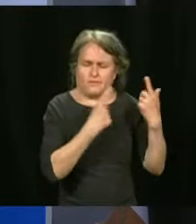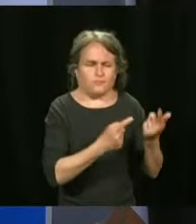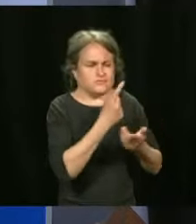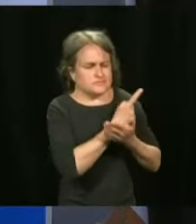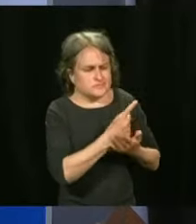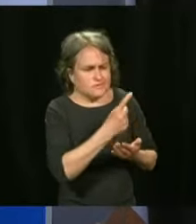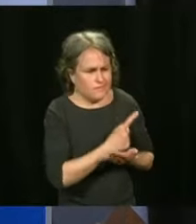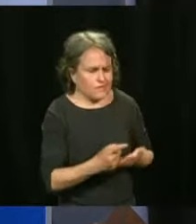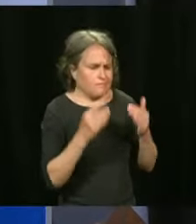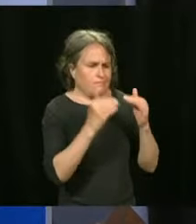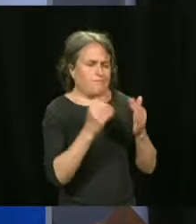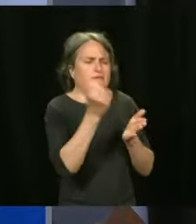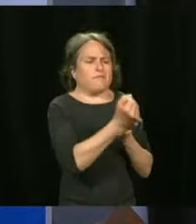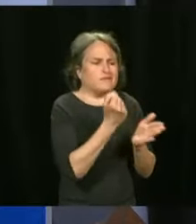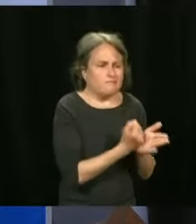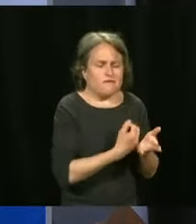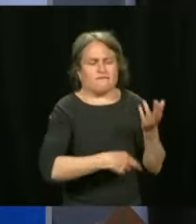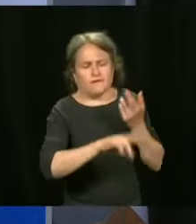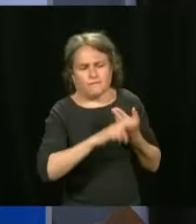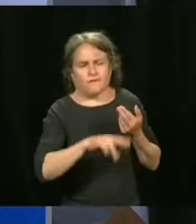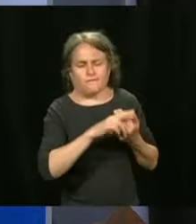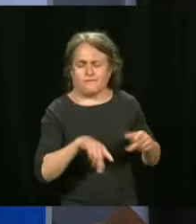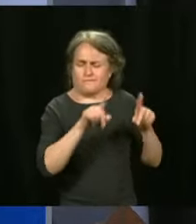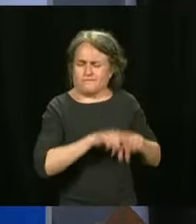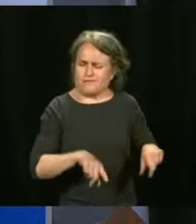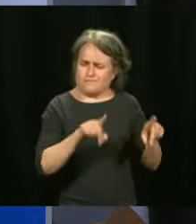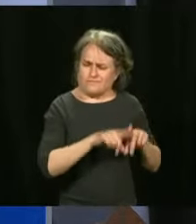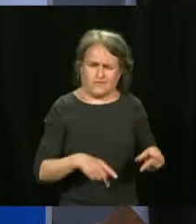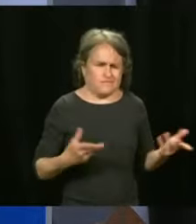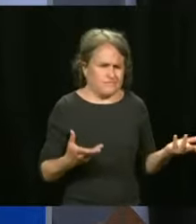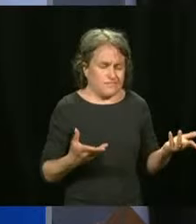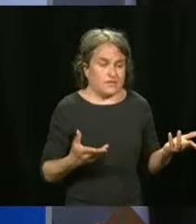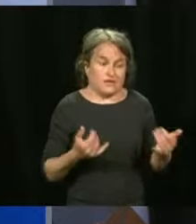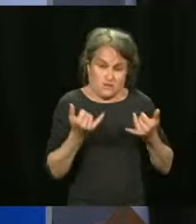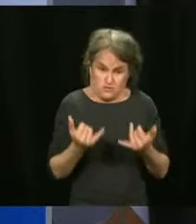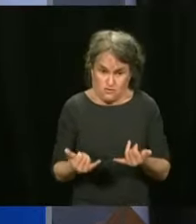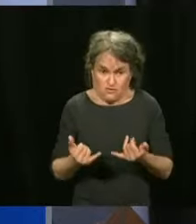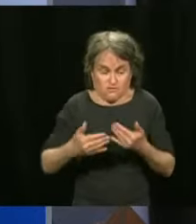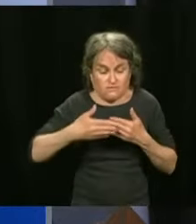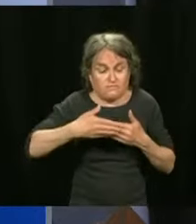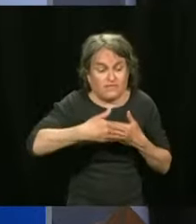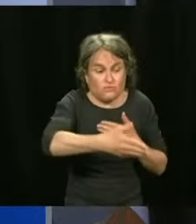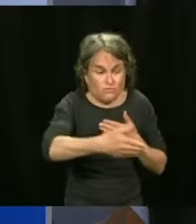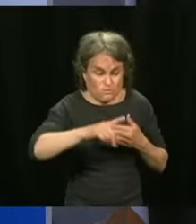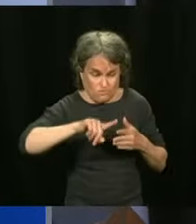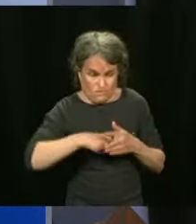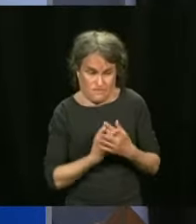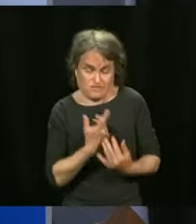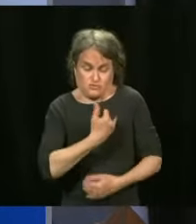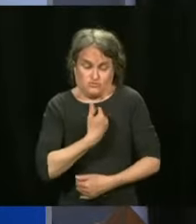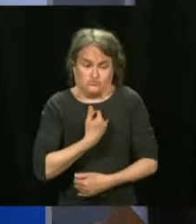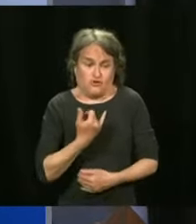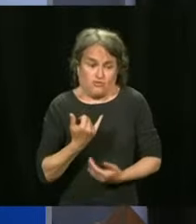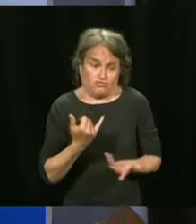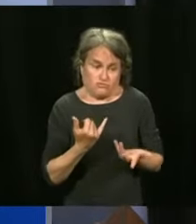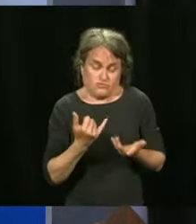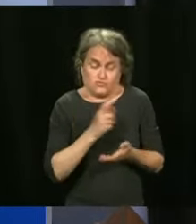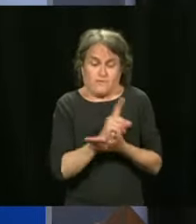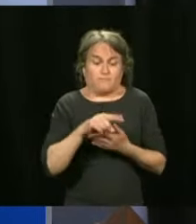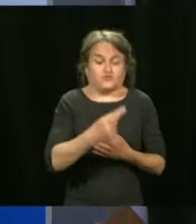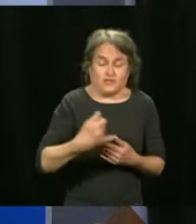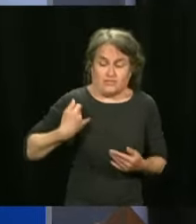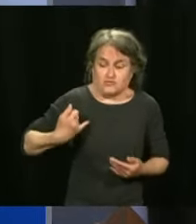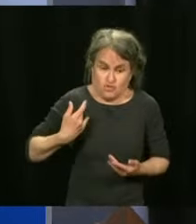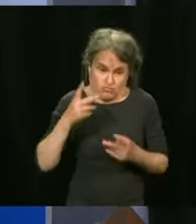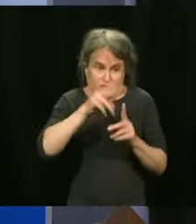several weeks or even several months. It's a vaccination of young people that's starting next week. And I'm